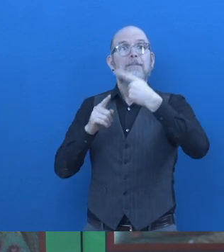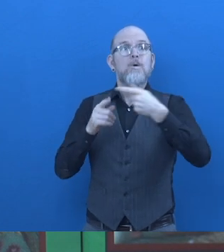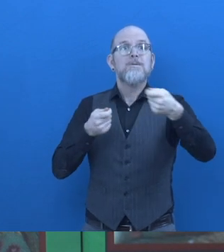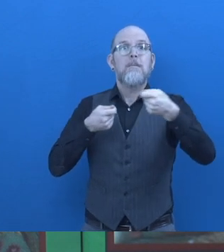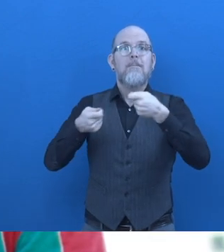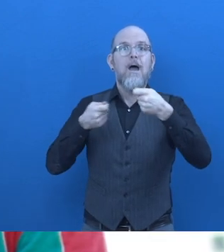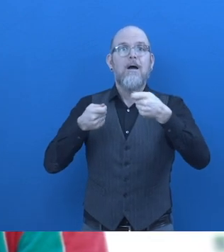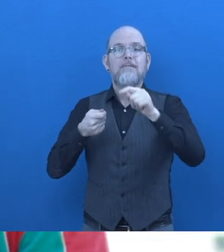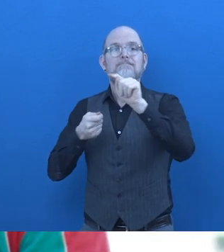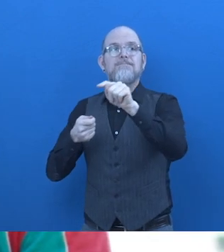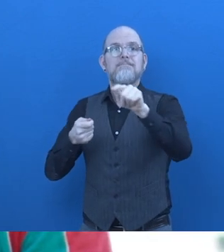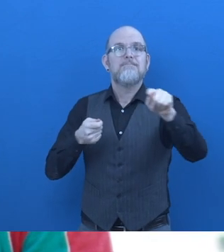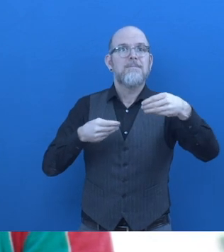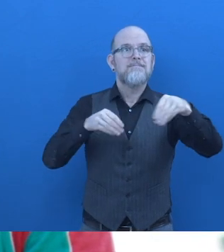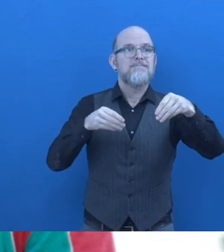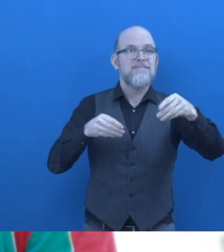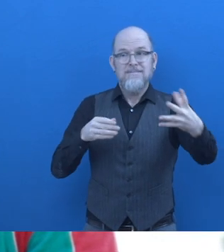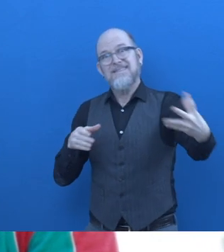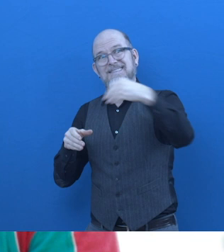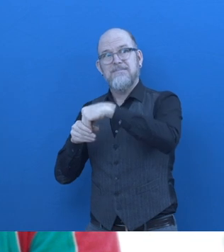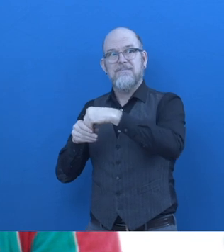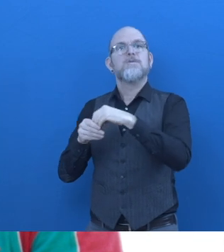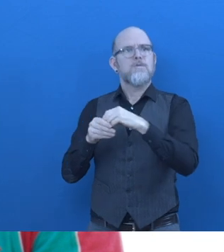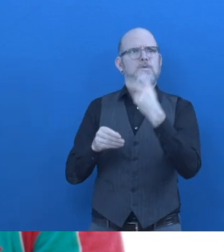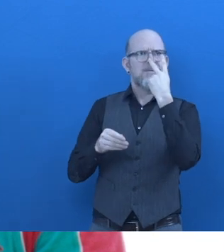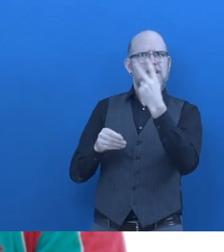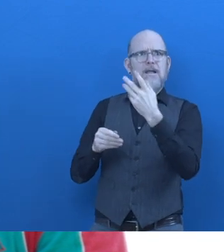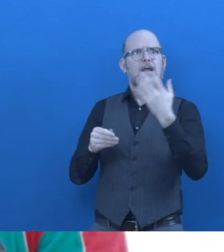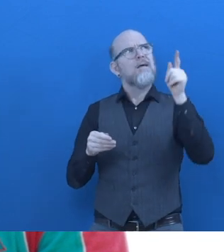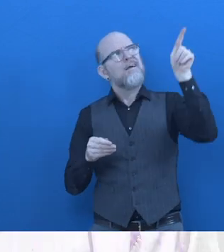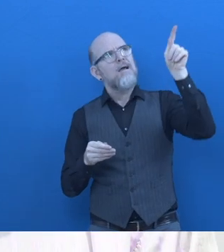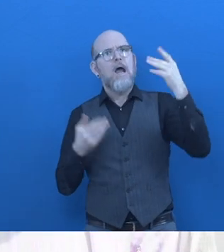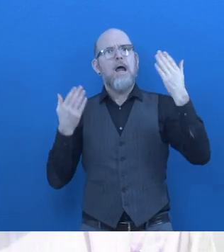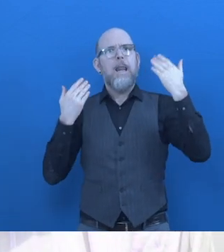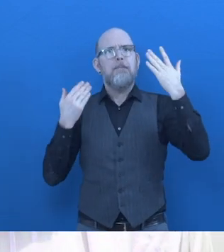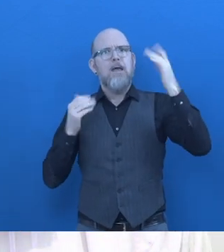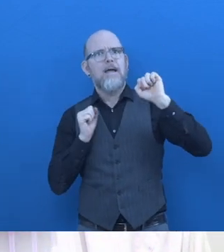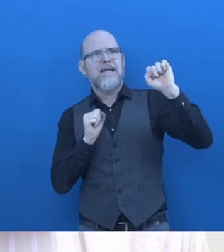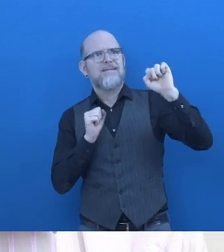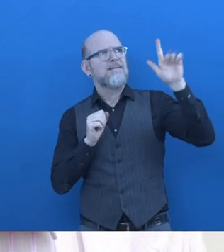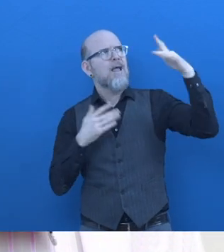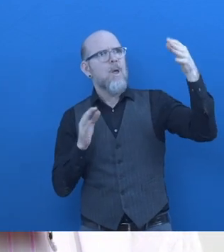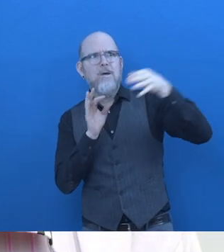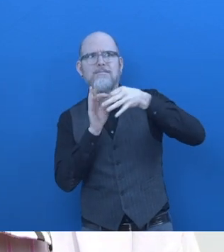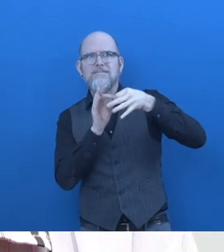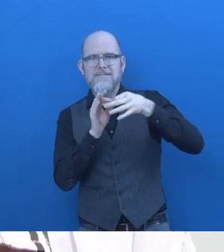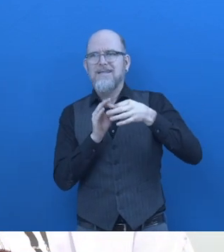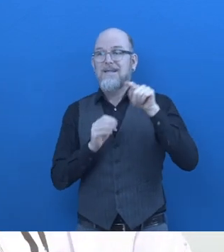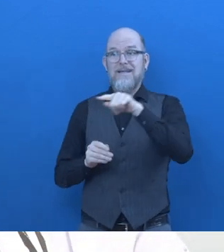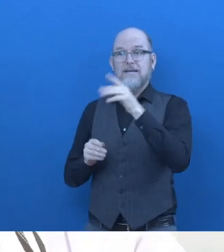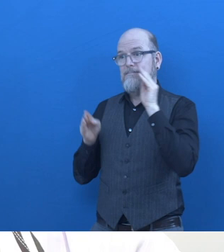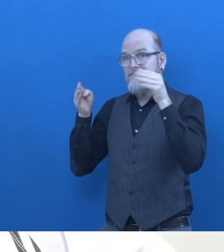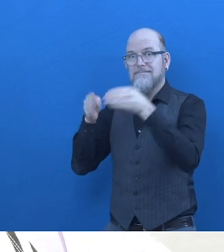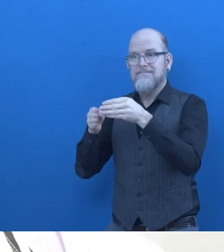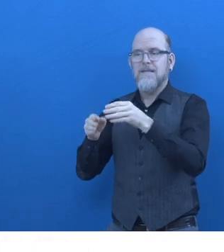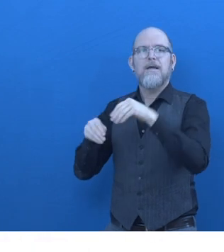engagement. It's a marketing linkage and also it is a climate resilience model where agriculture